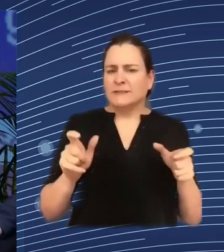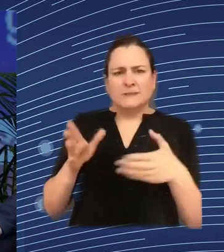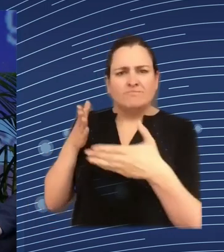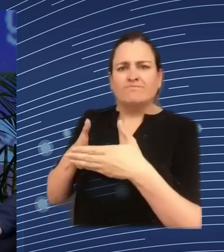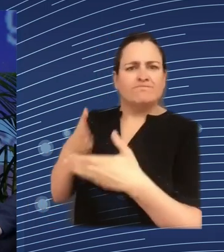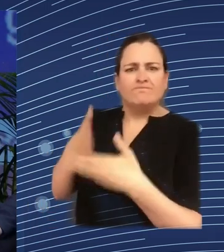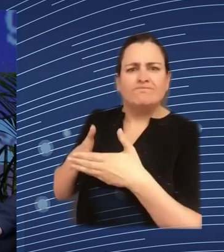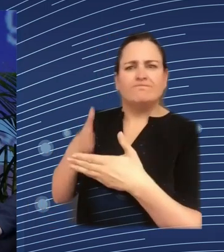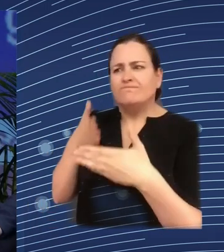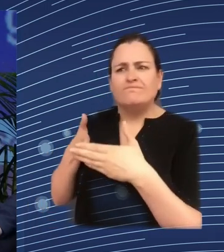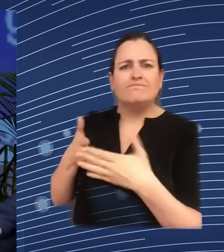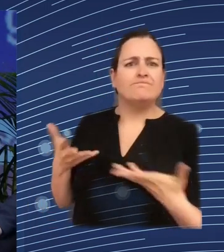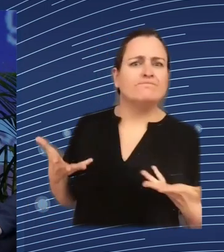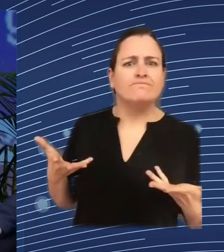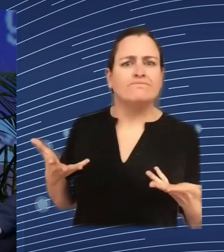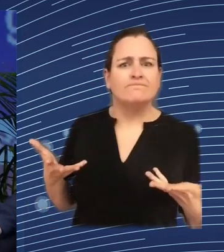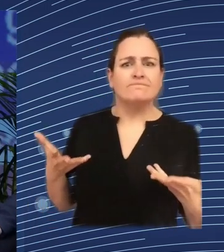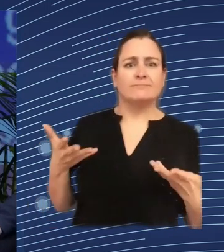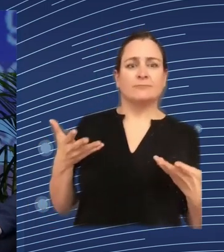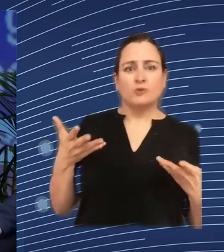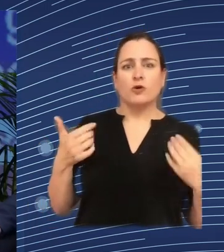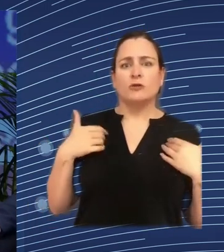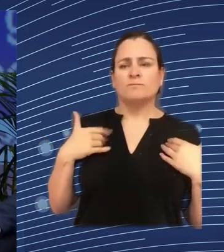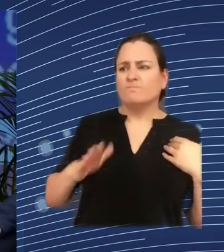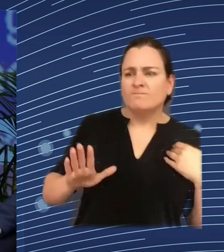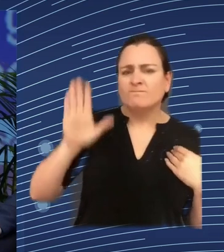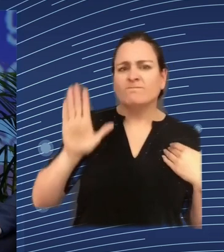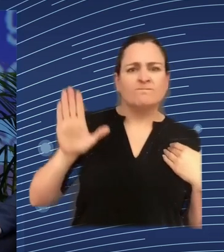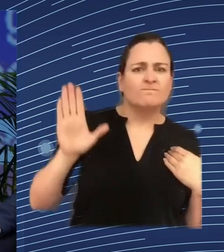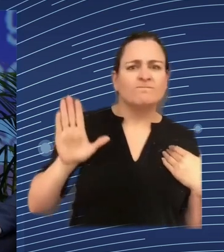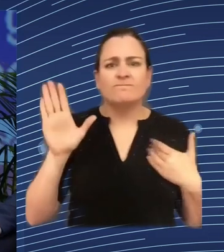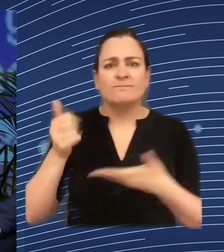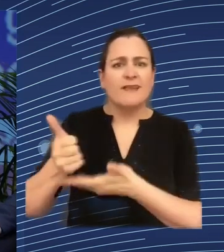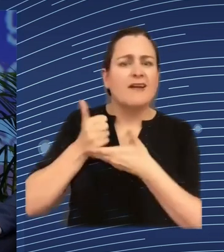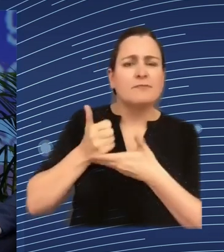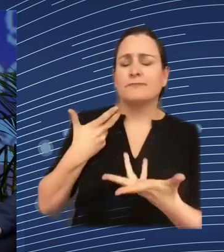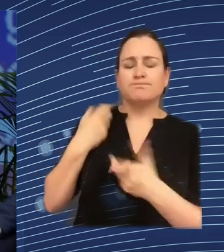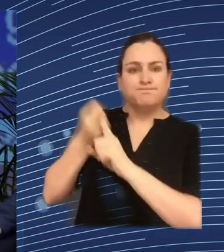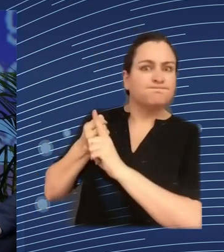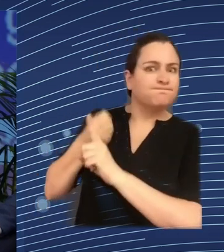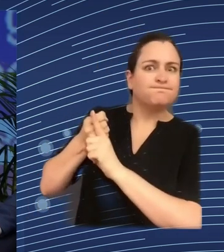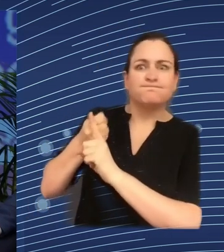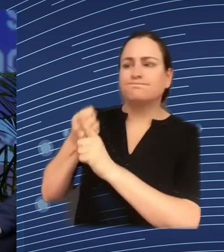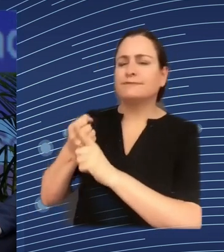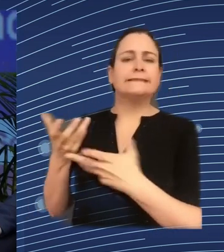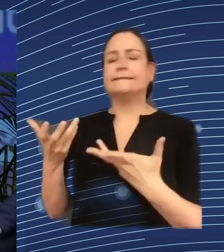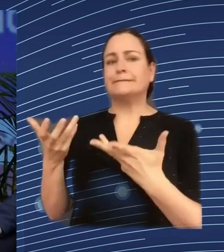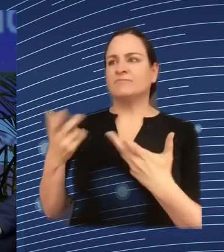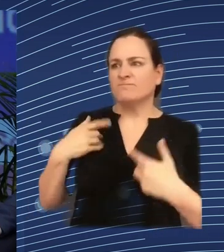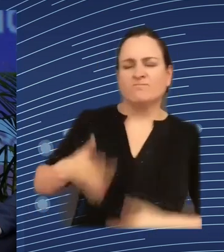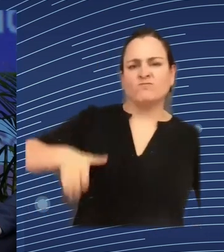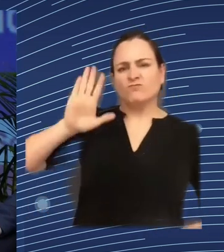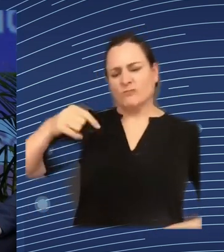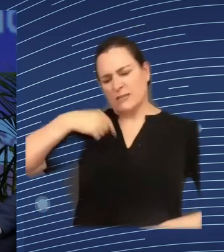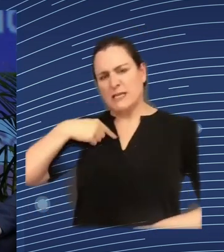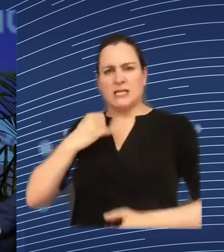sends them off for a medical to make sure that they're really not suicidal but it's a great sort of example of the absurdity of